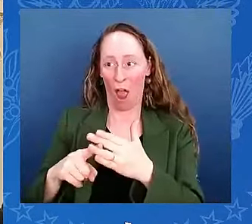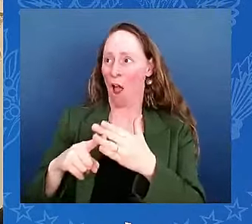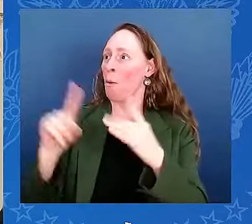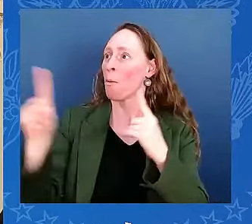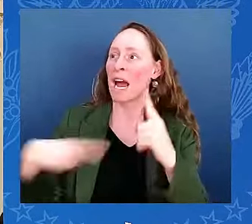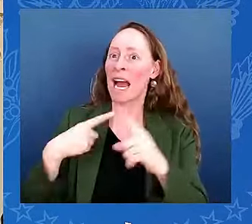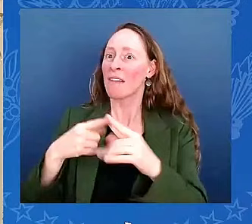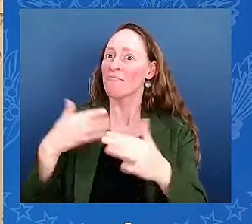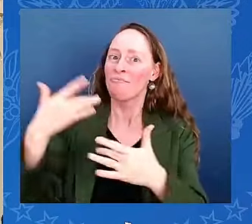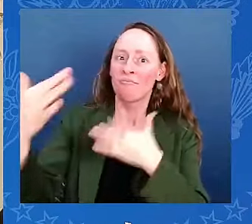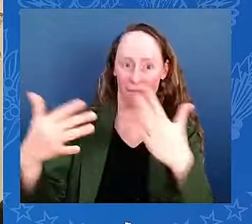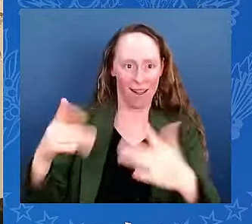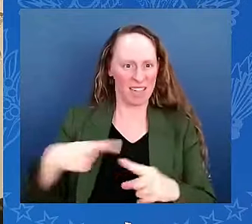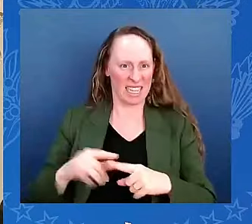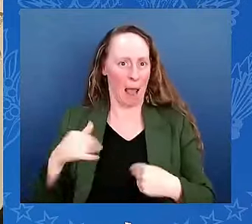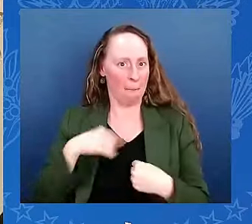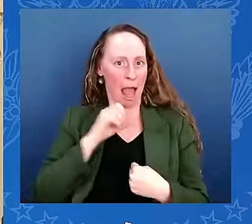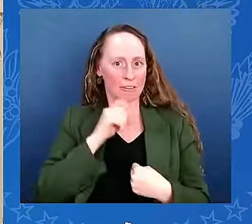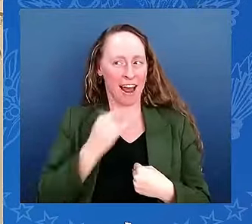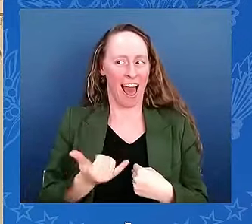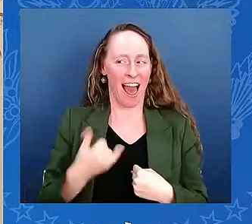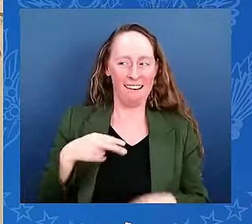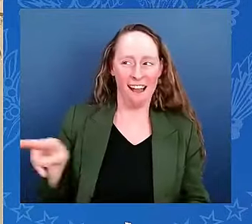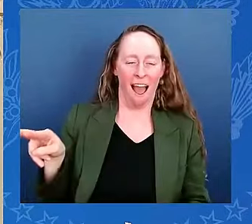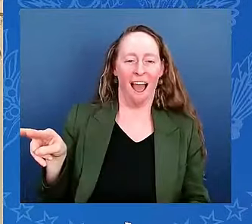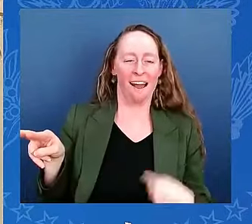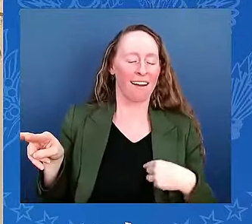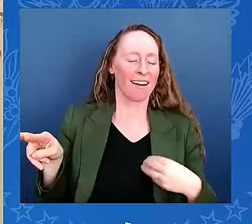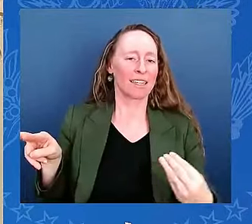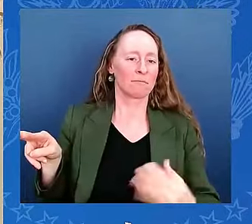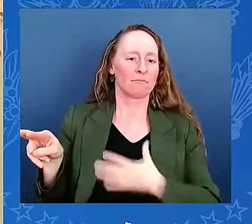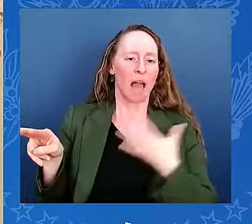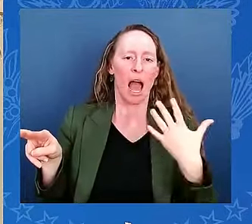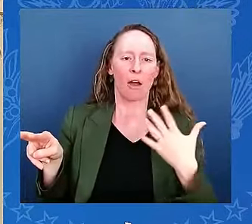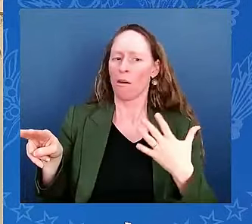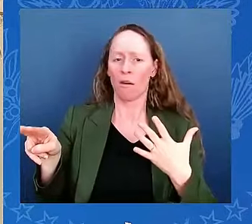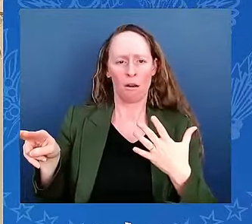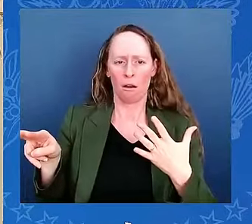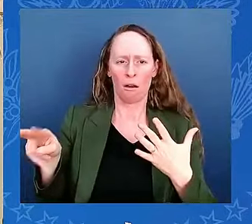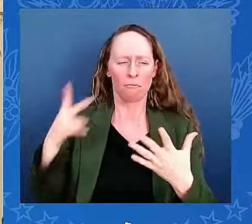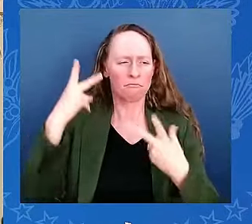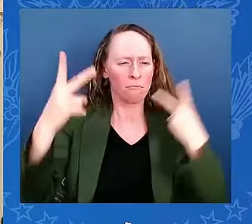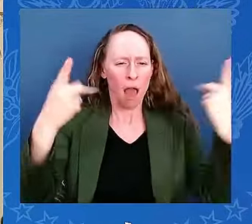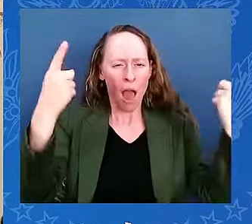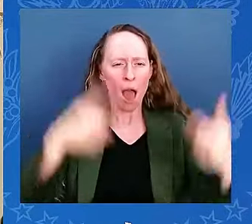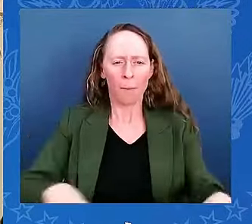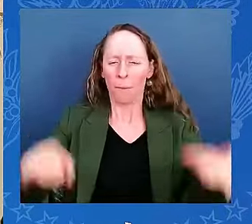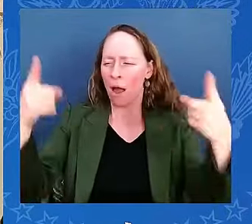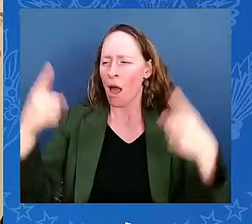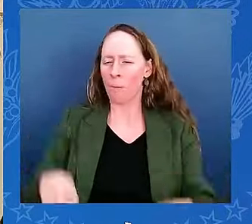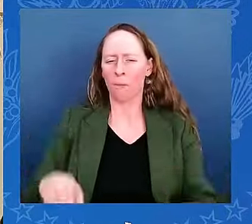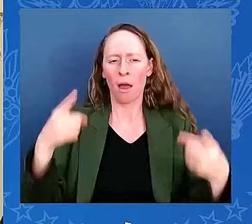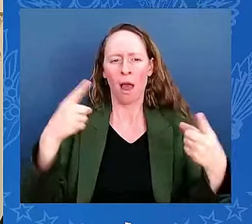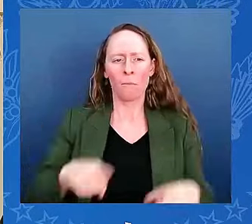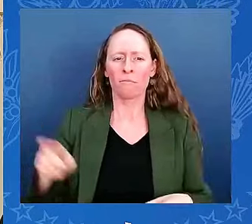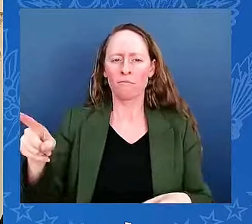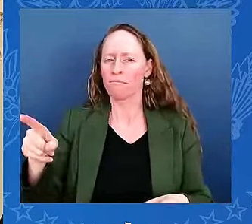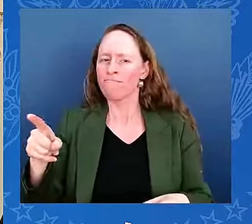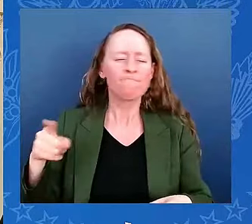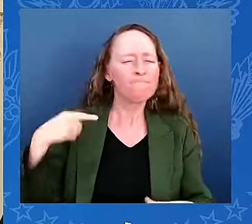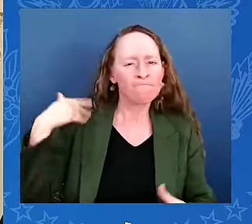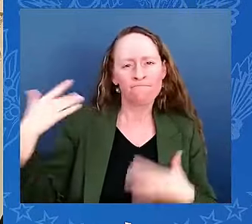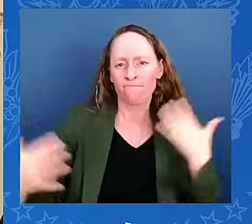Inspired by what was going on in the world around him. For my generation, it's the same thing.